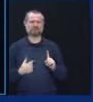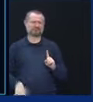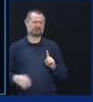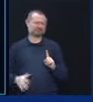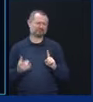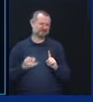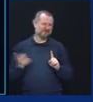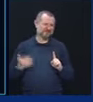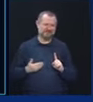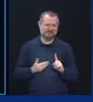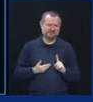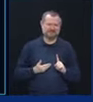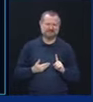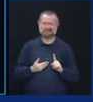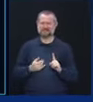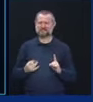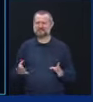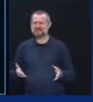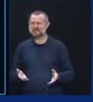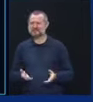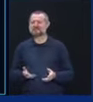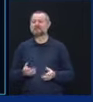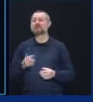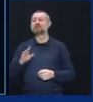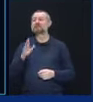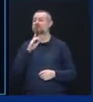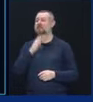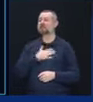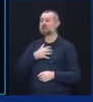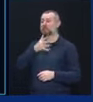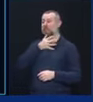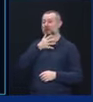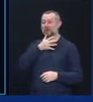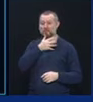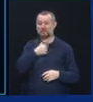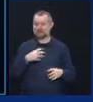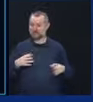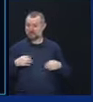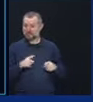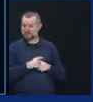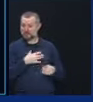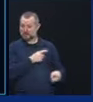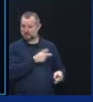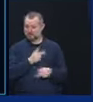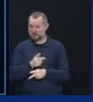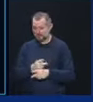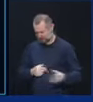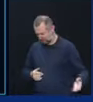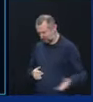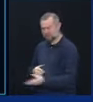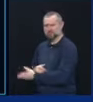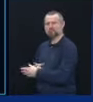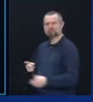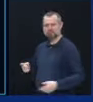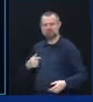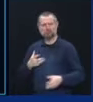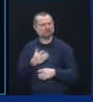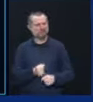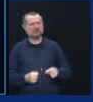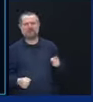I would trust him with my mother's care. I can't